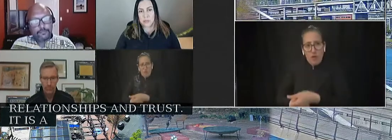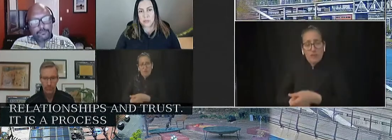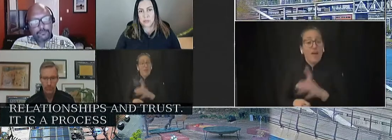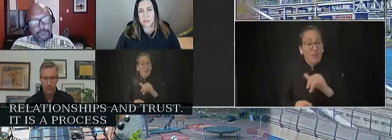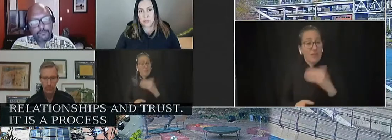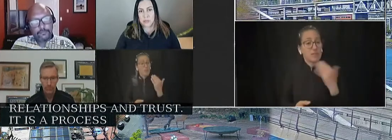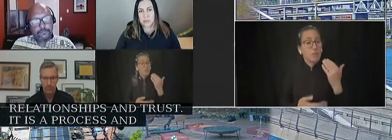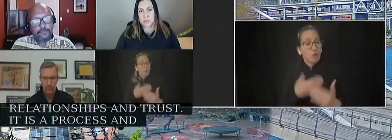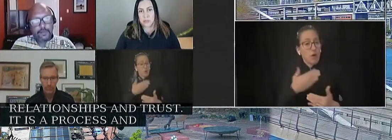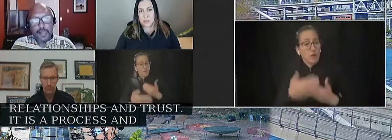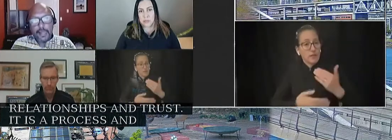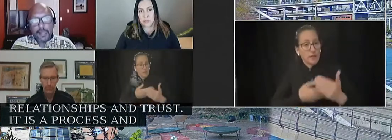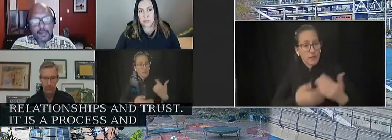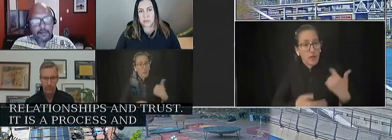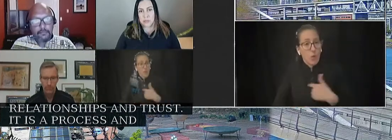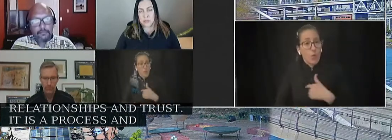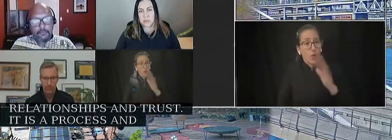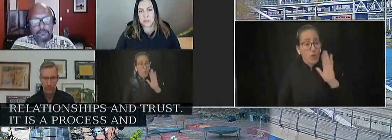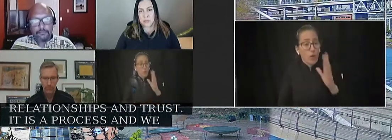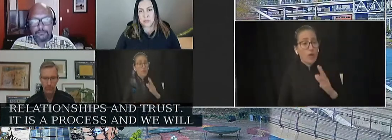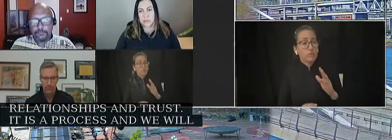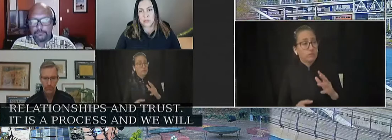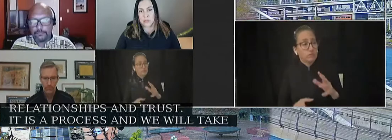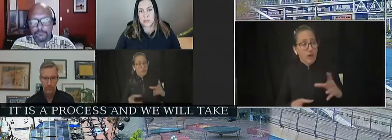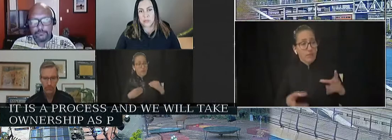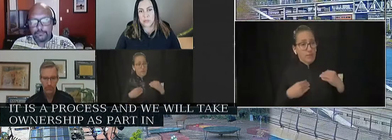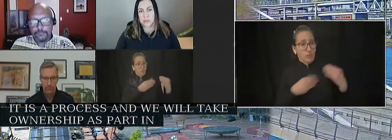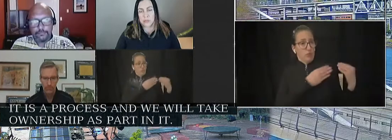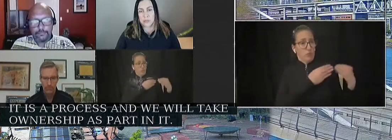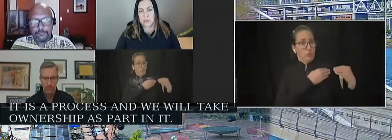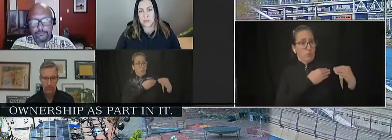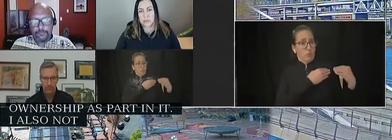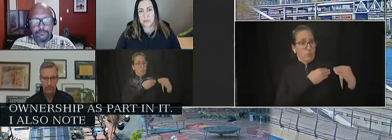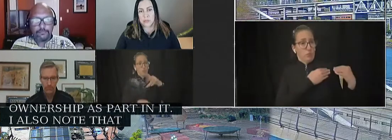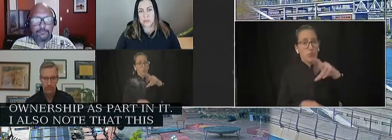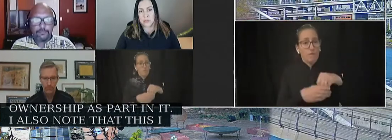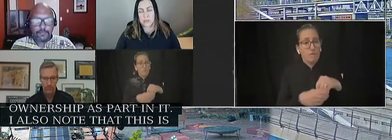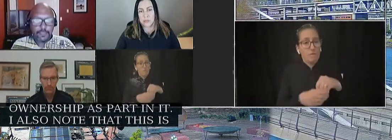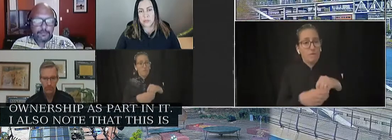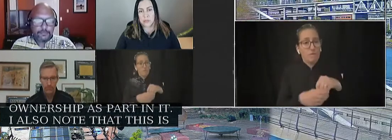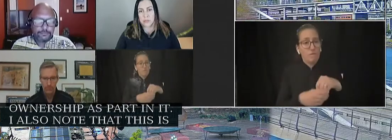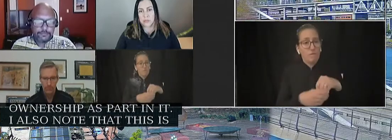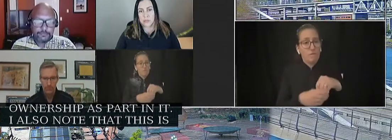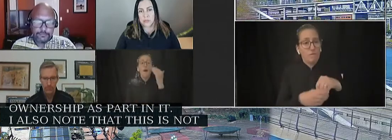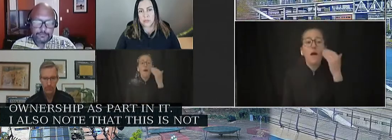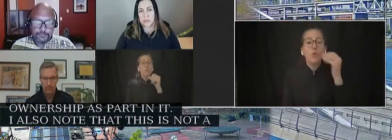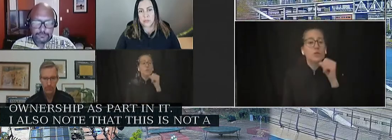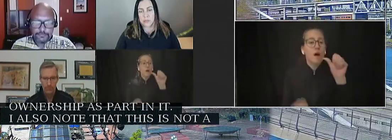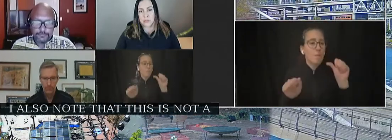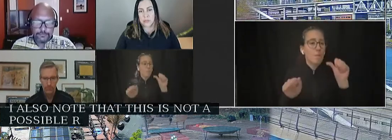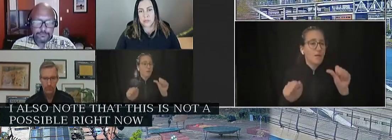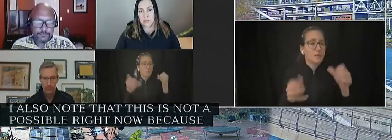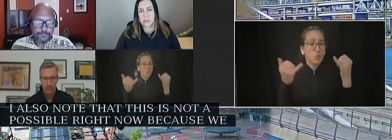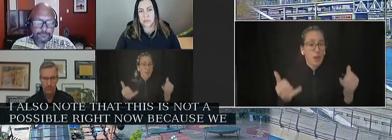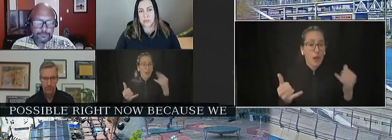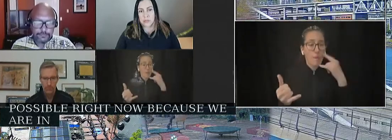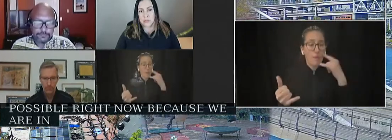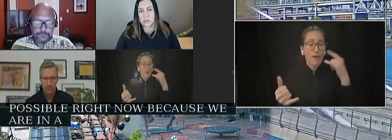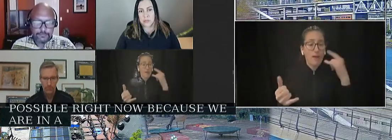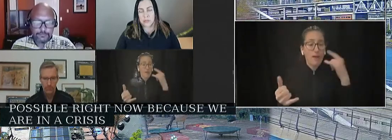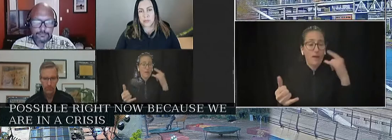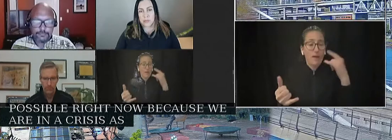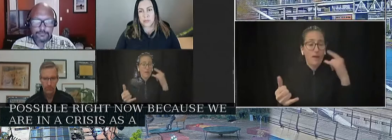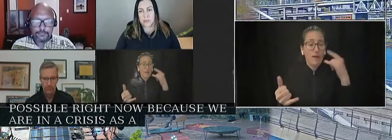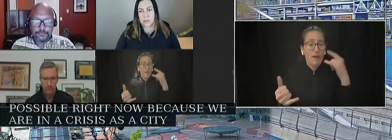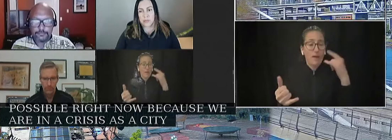take ownership as part in it. I also know that this is not possible right now because we are in a crisis as a city and